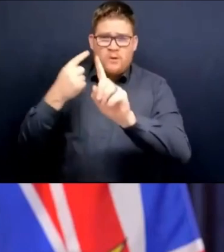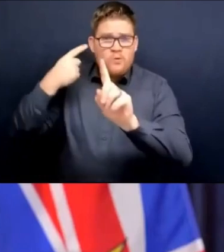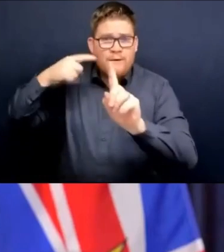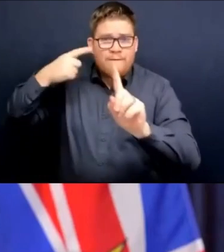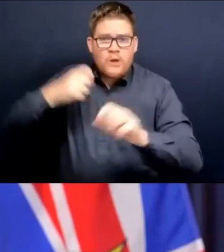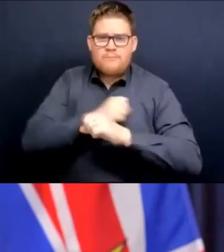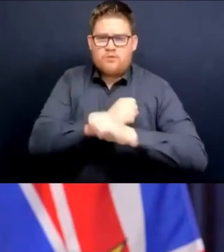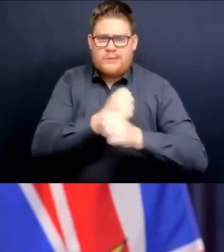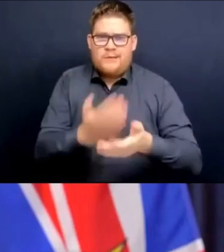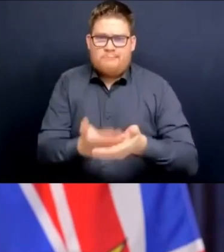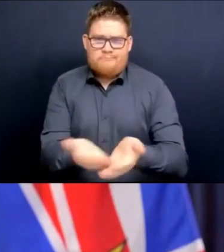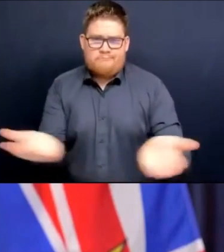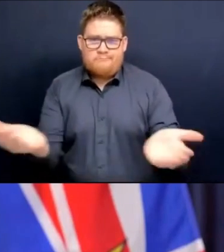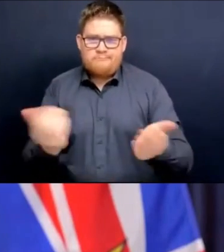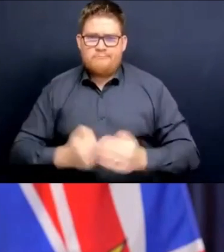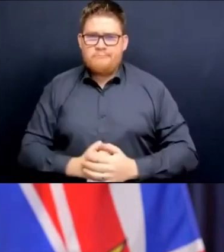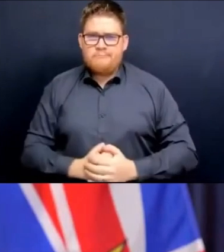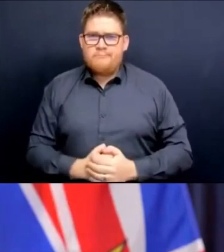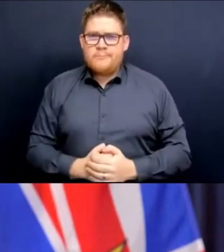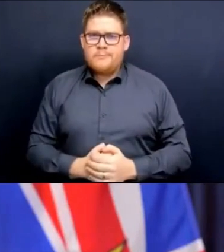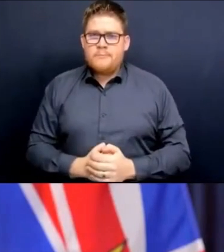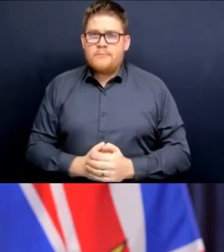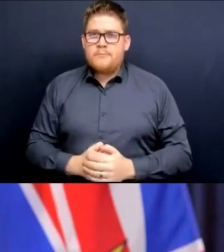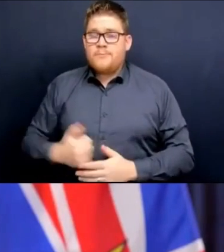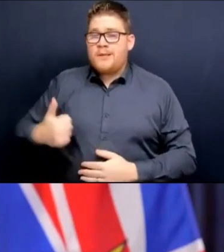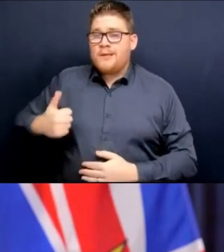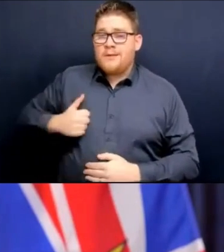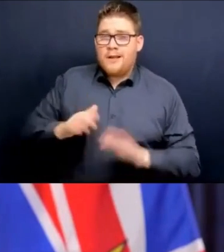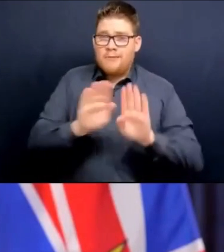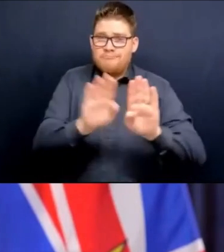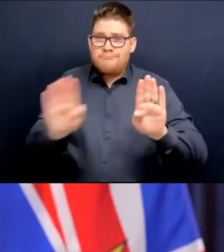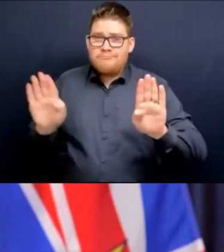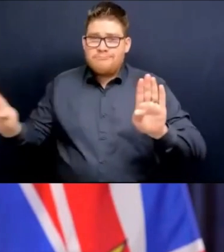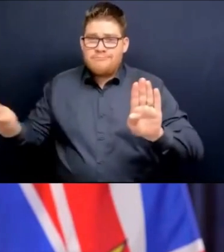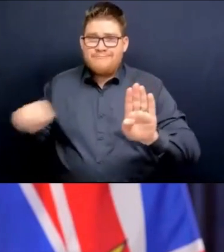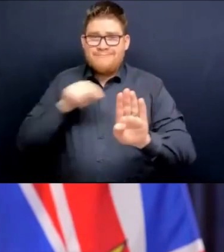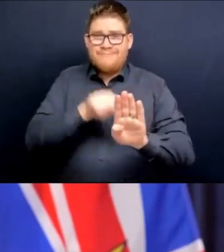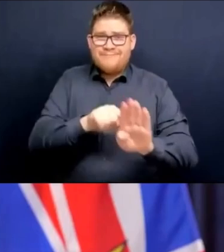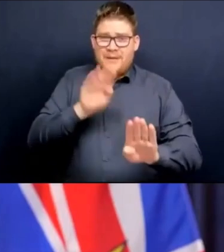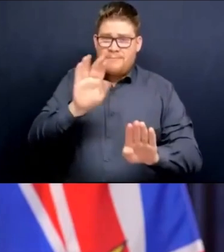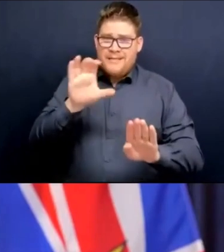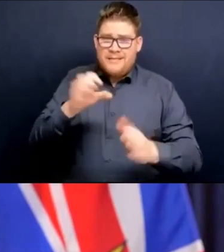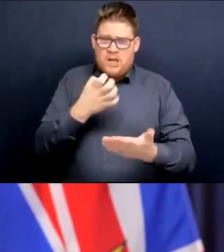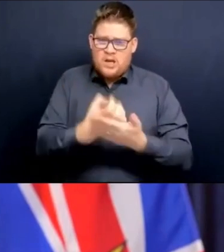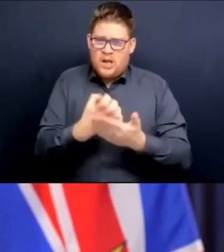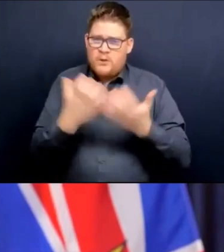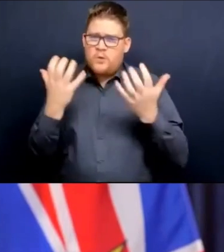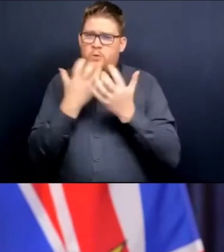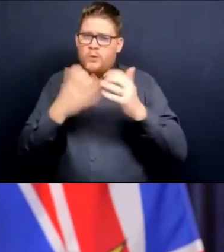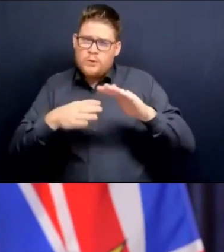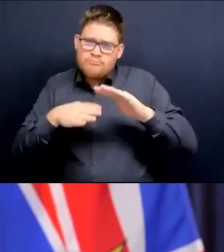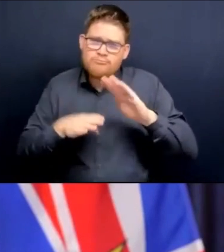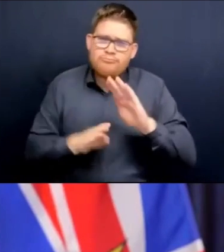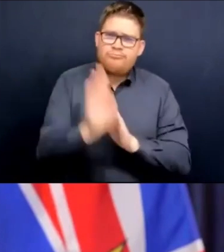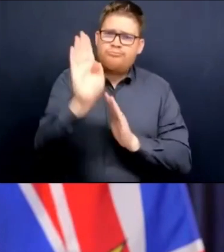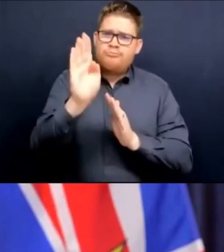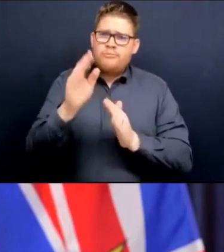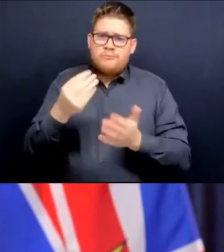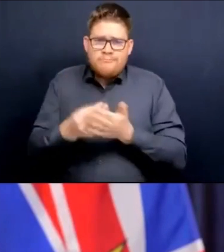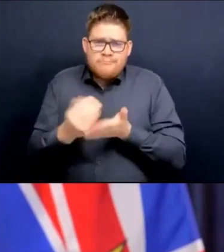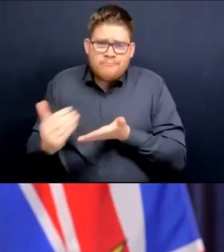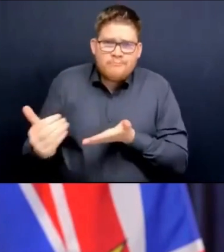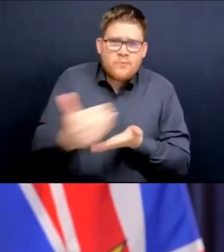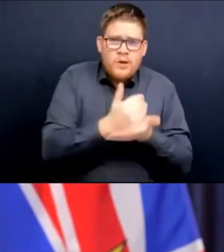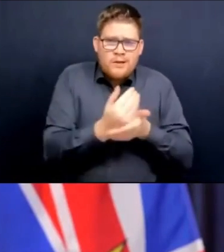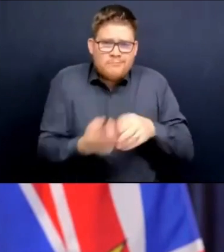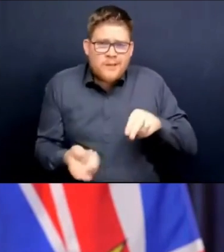We have the strongest economy in the country. We have we've seen wages increase year over year over the past two years. As well